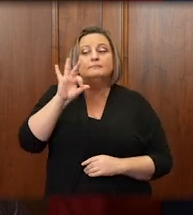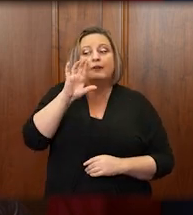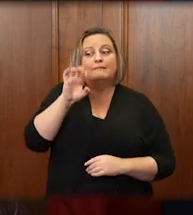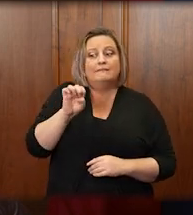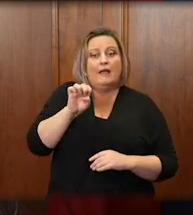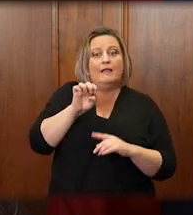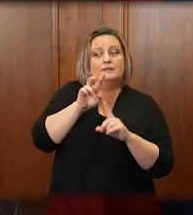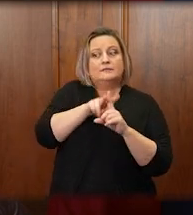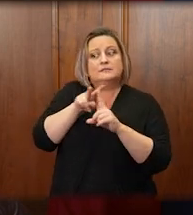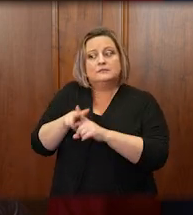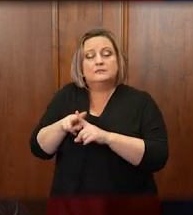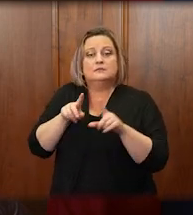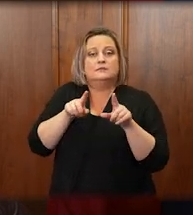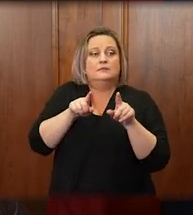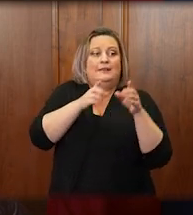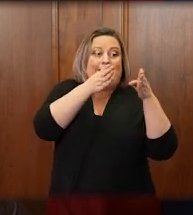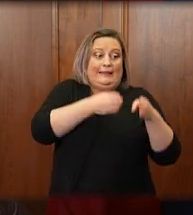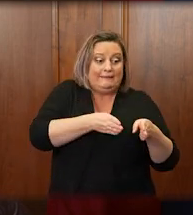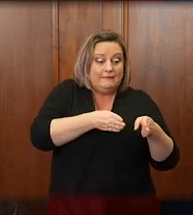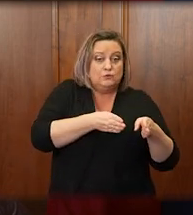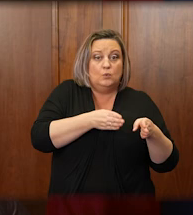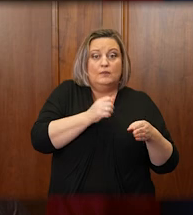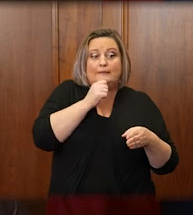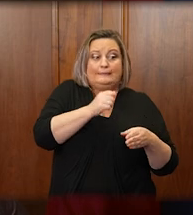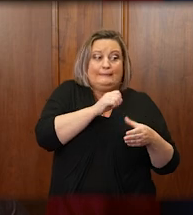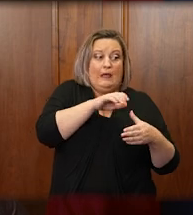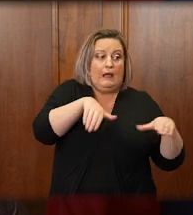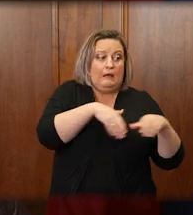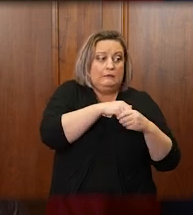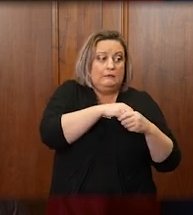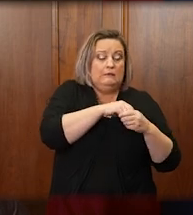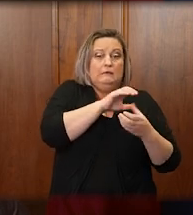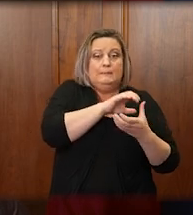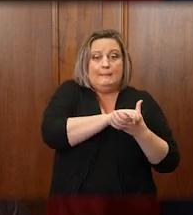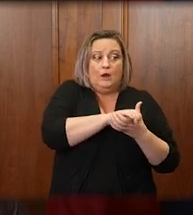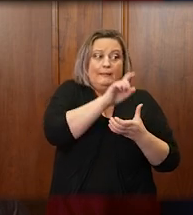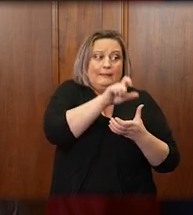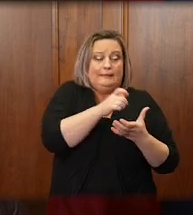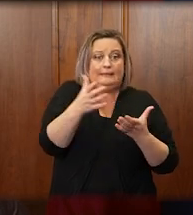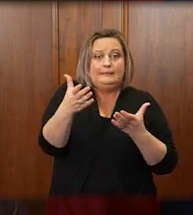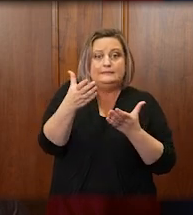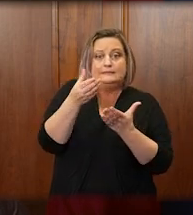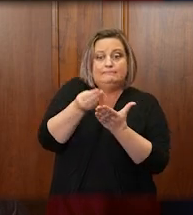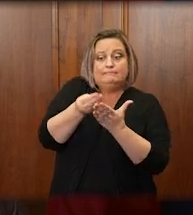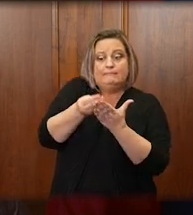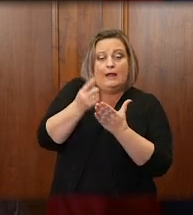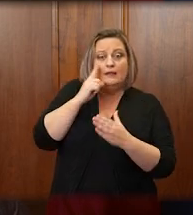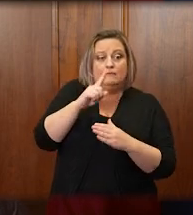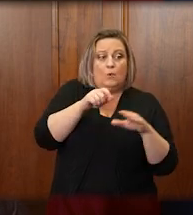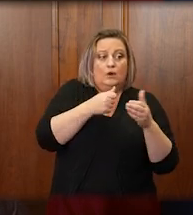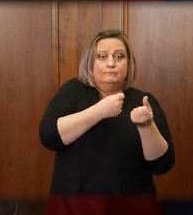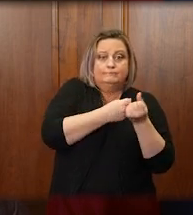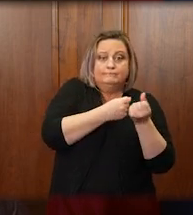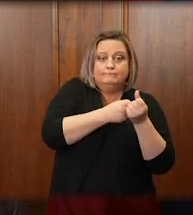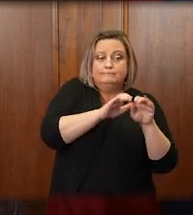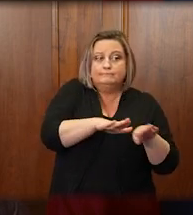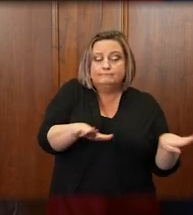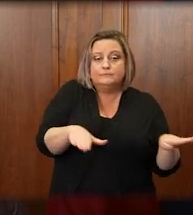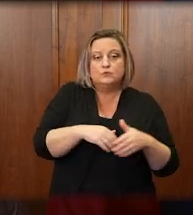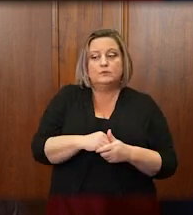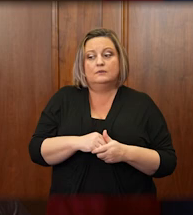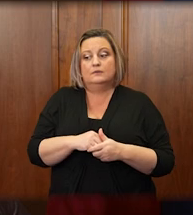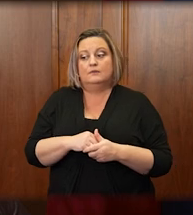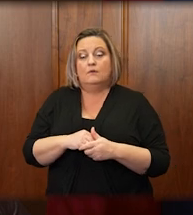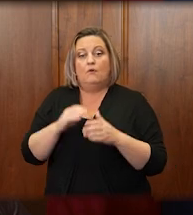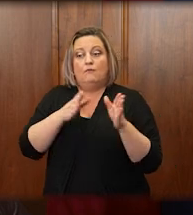individuals, ranging from the unwed mother who must seek child support for her children, or the spouse who can no longer remain in a